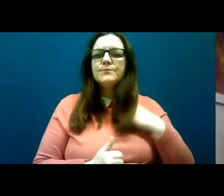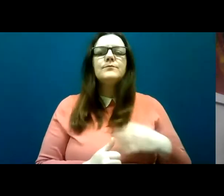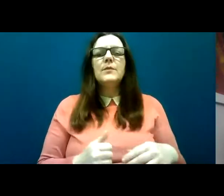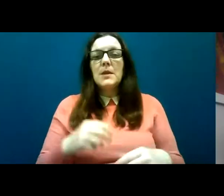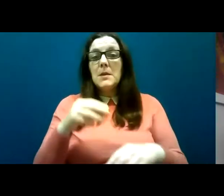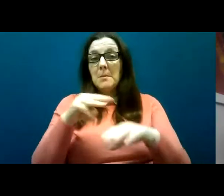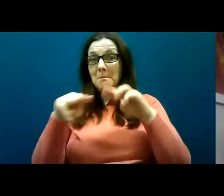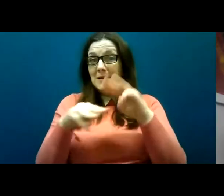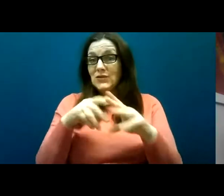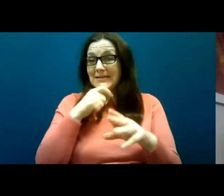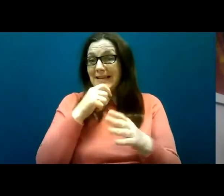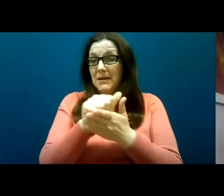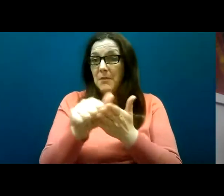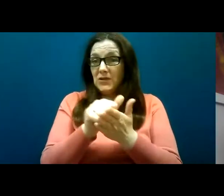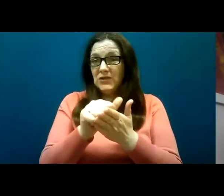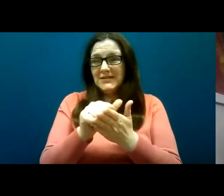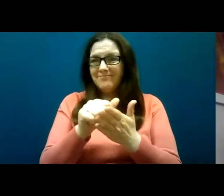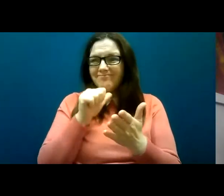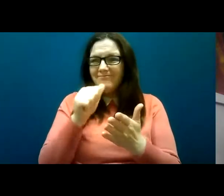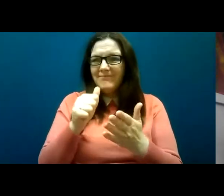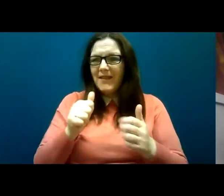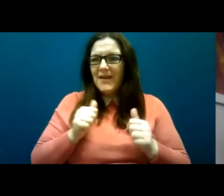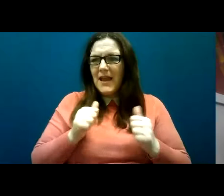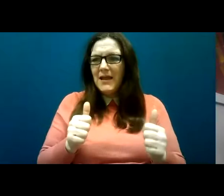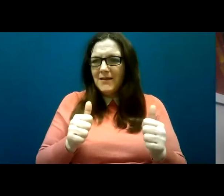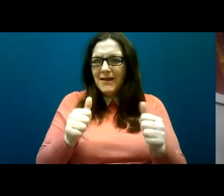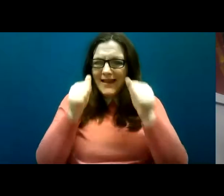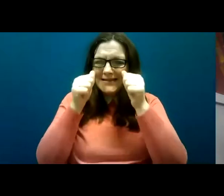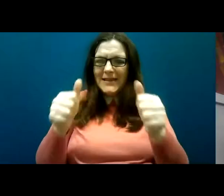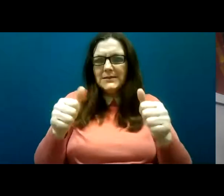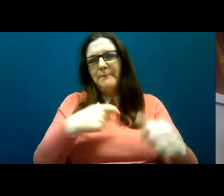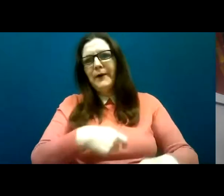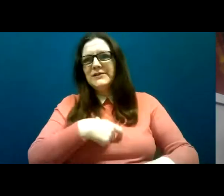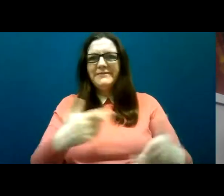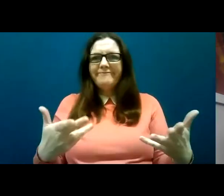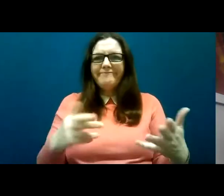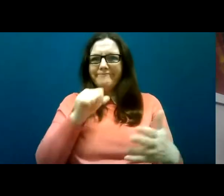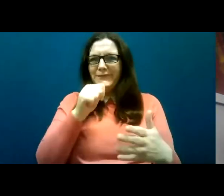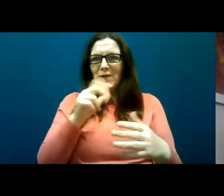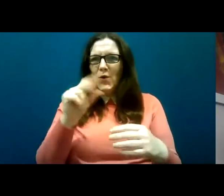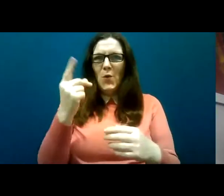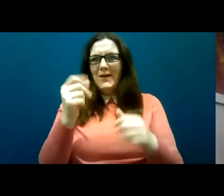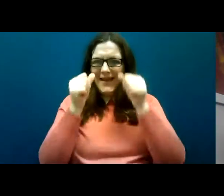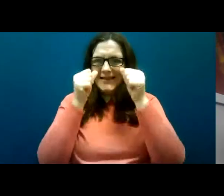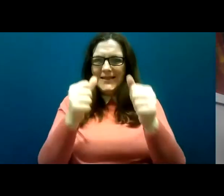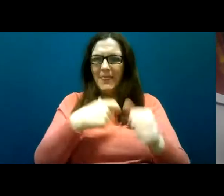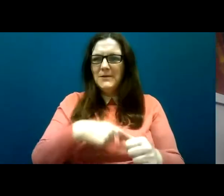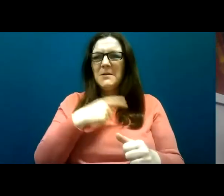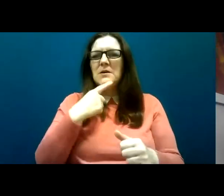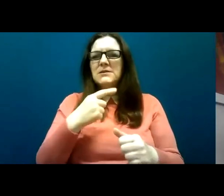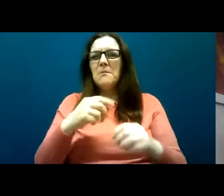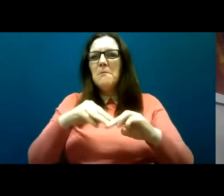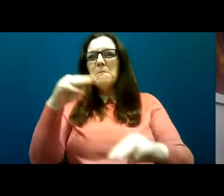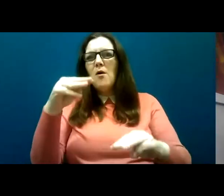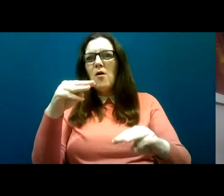apologies that he couldn't, I can't say be here in person, but he was more virtual than he would have liked to be.